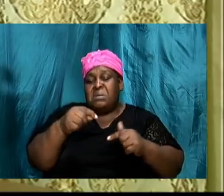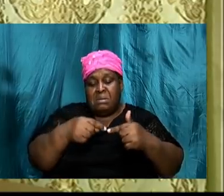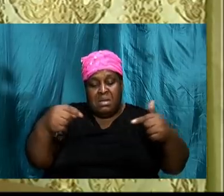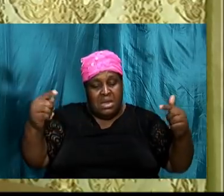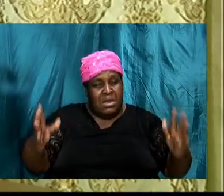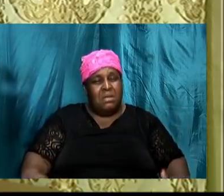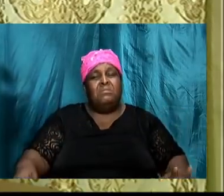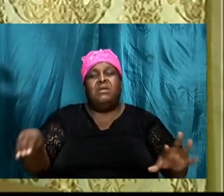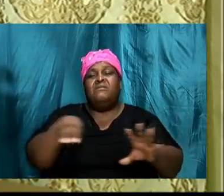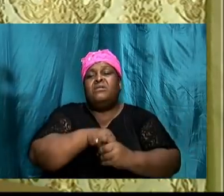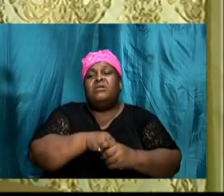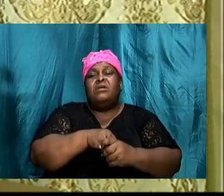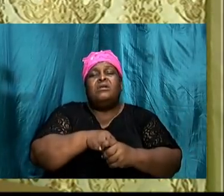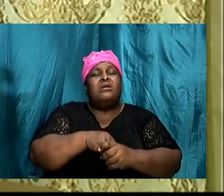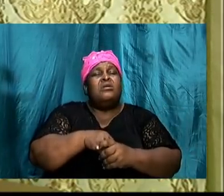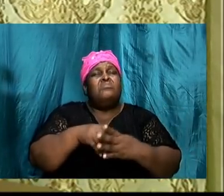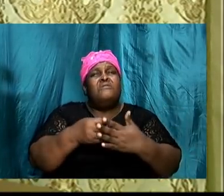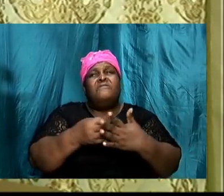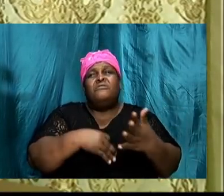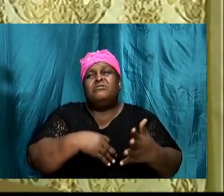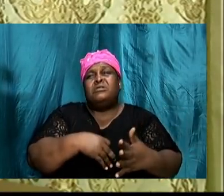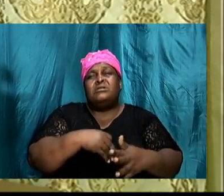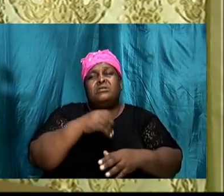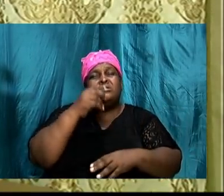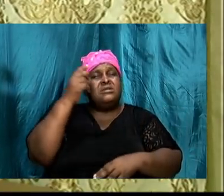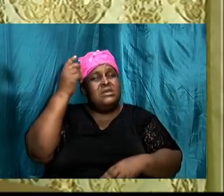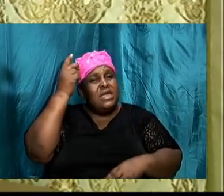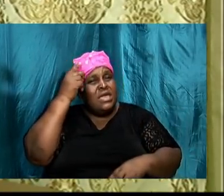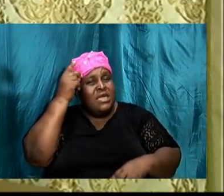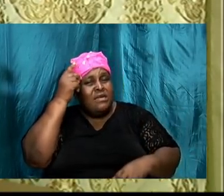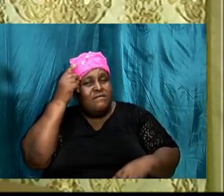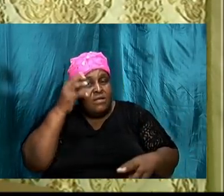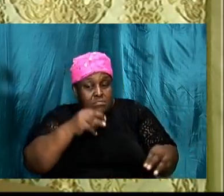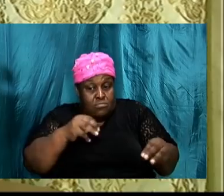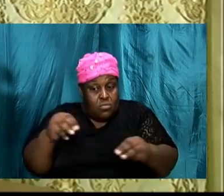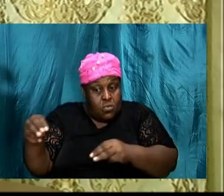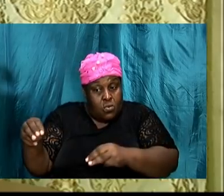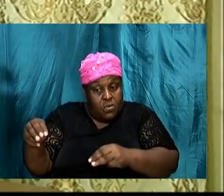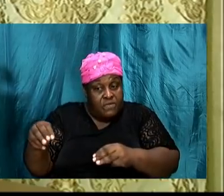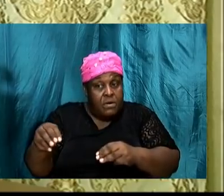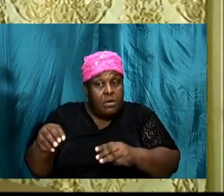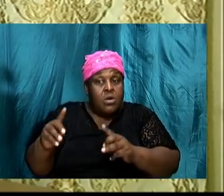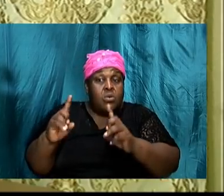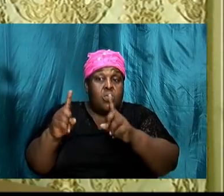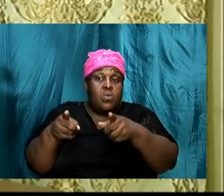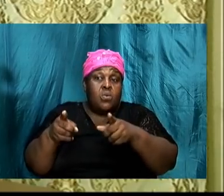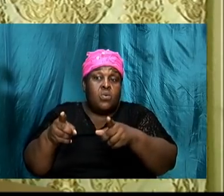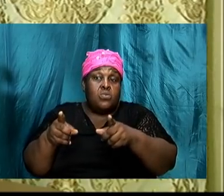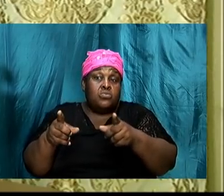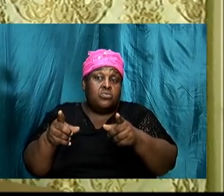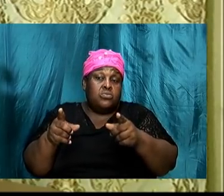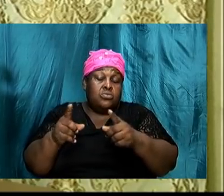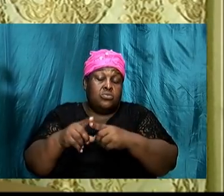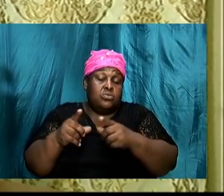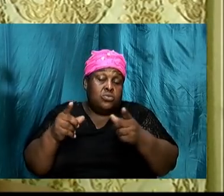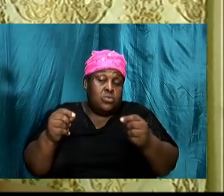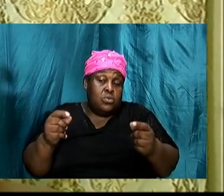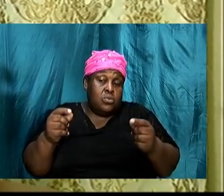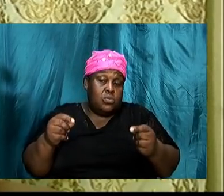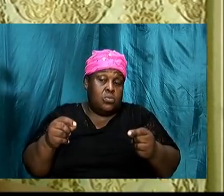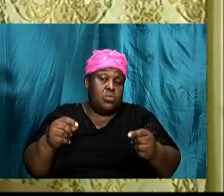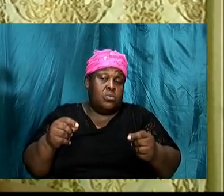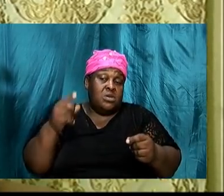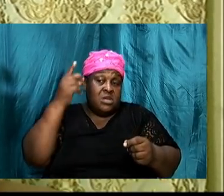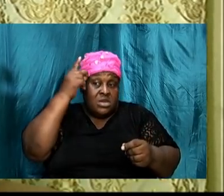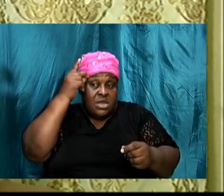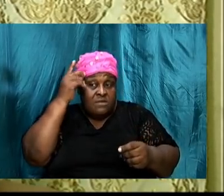David moved, before he made a move, the Bible says that he always inquired of the Lord and if the Lord